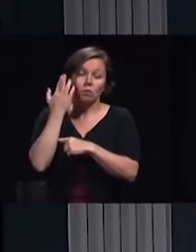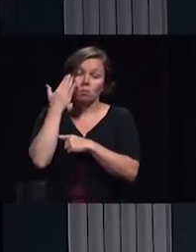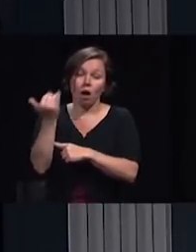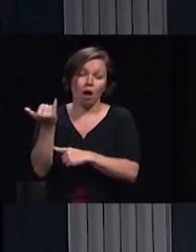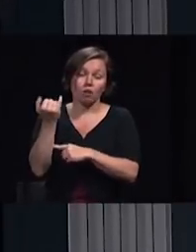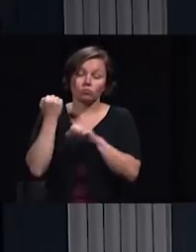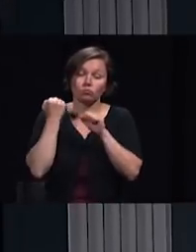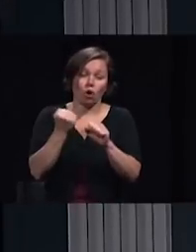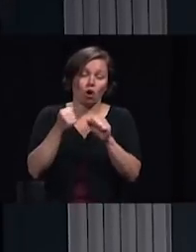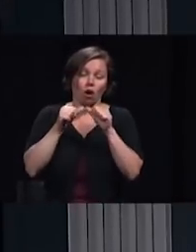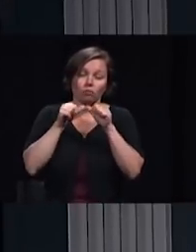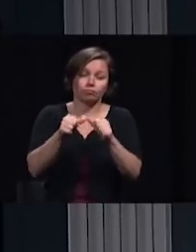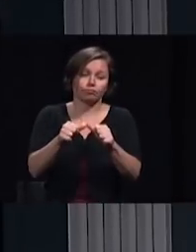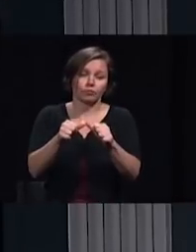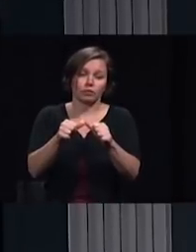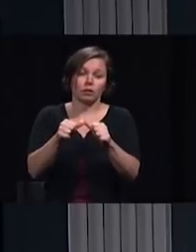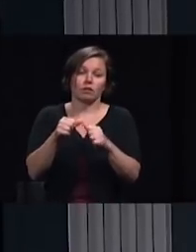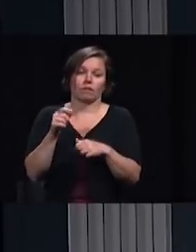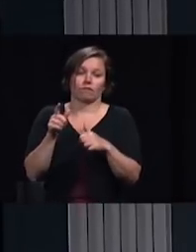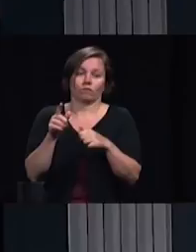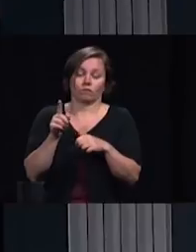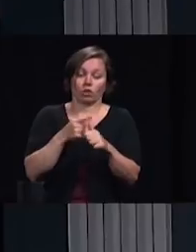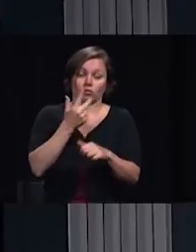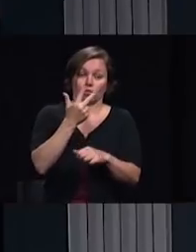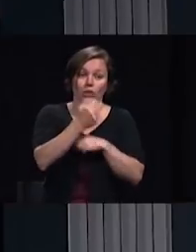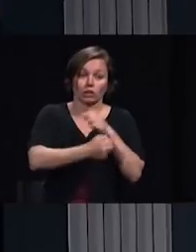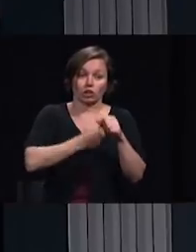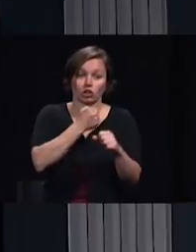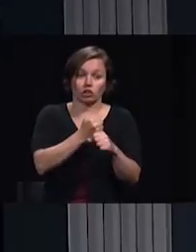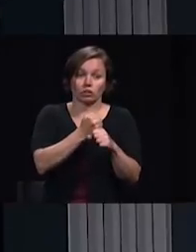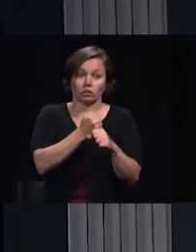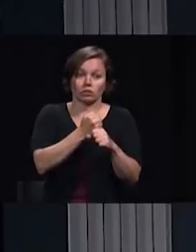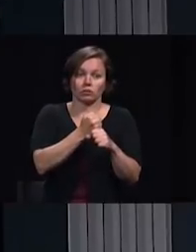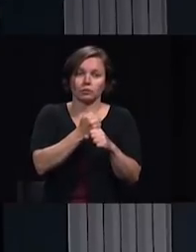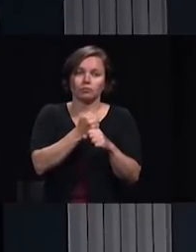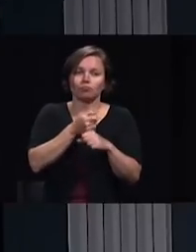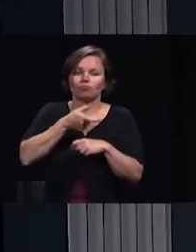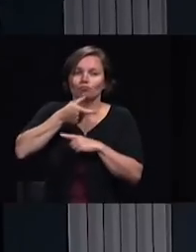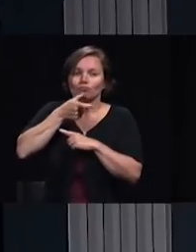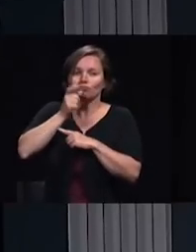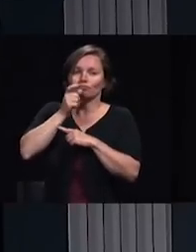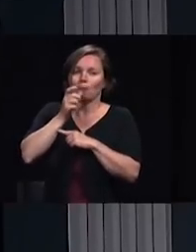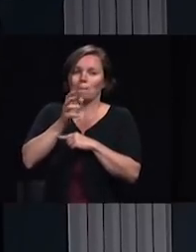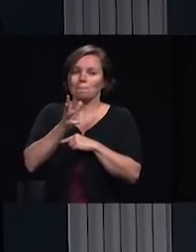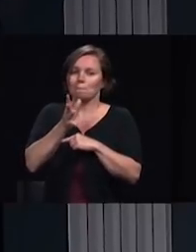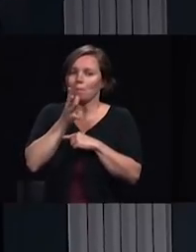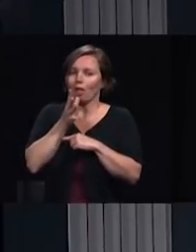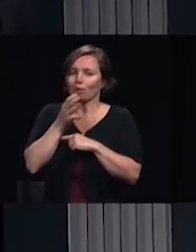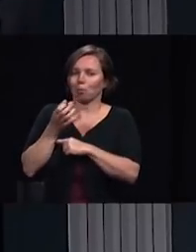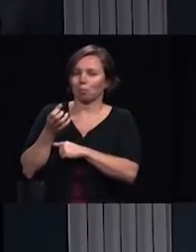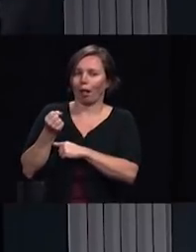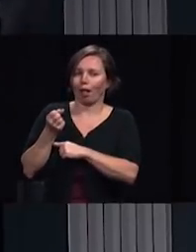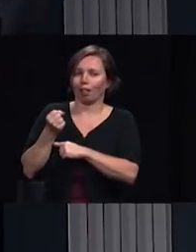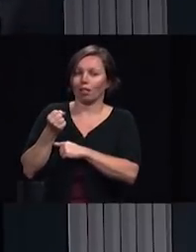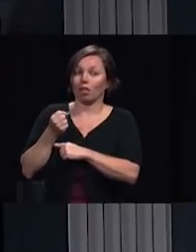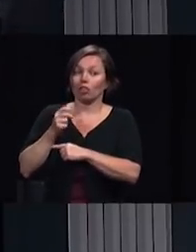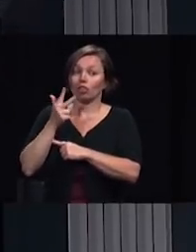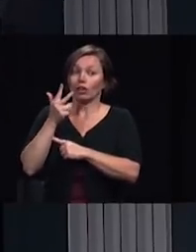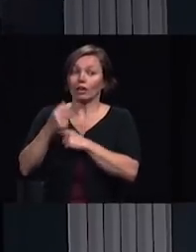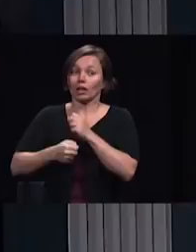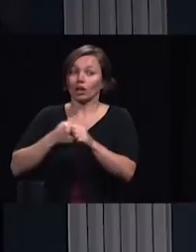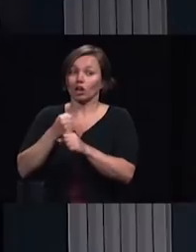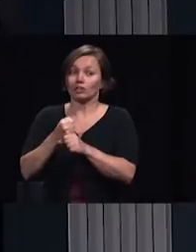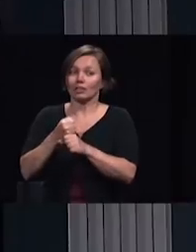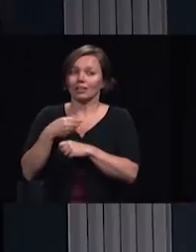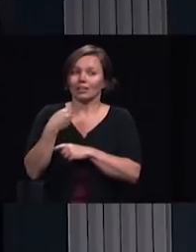for the first three years they will drink the mother's milk after three years financial assistance will be cut off they